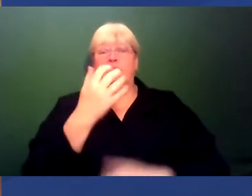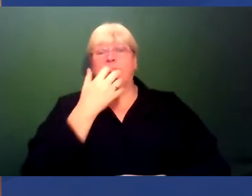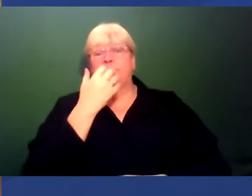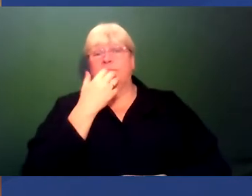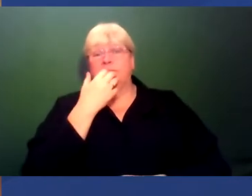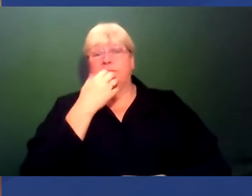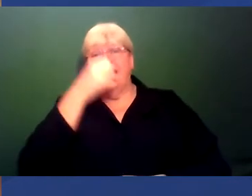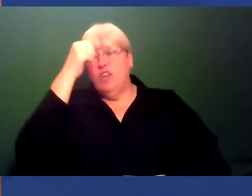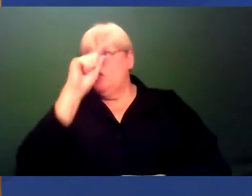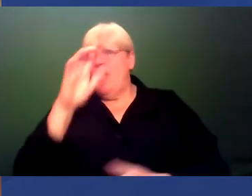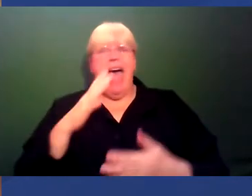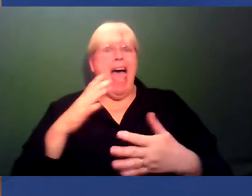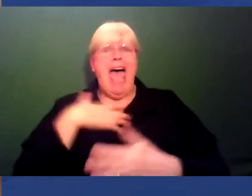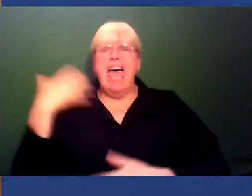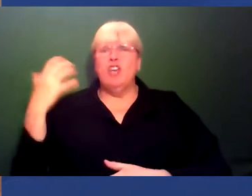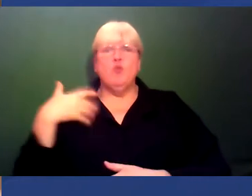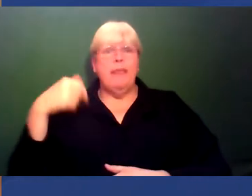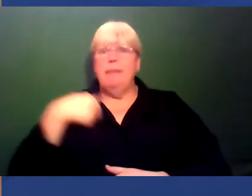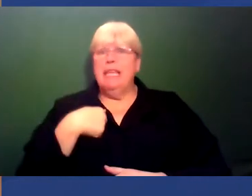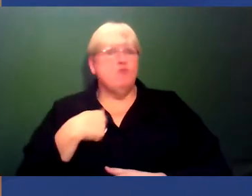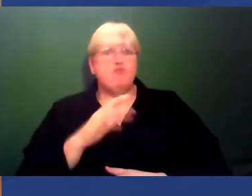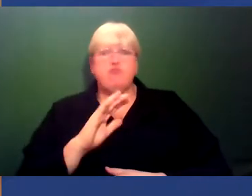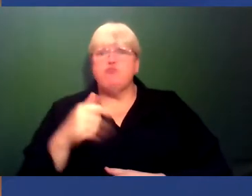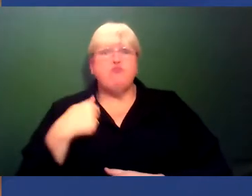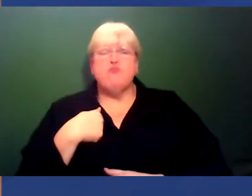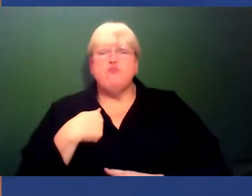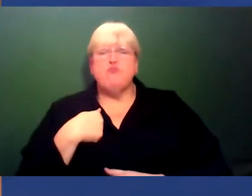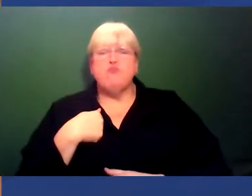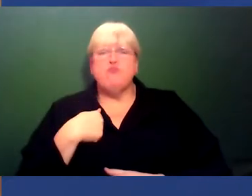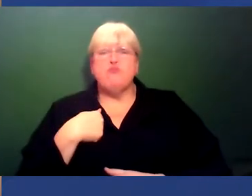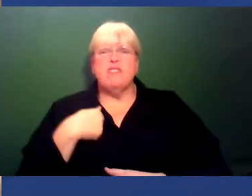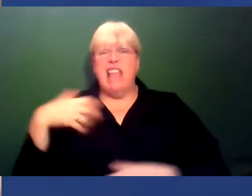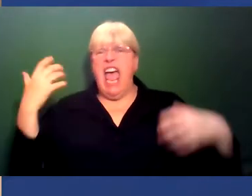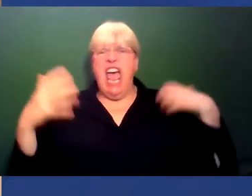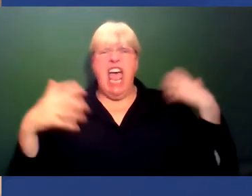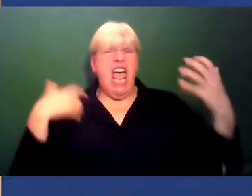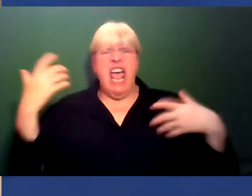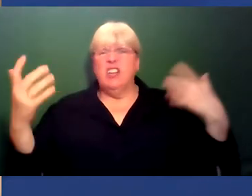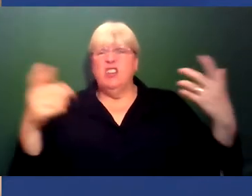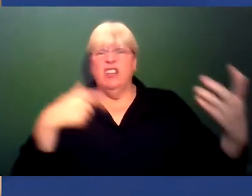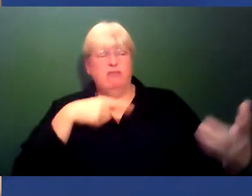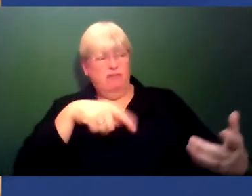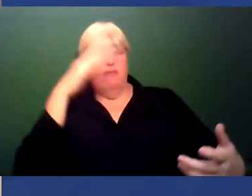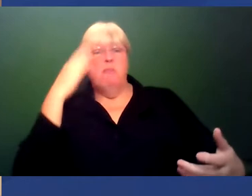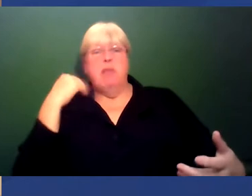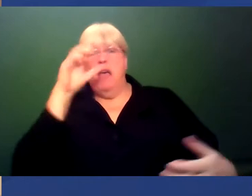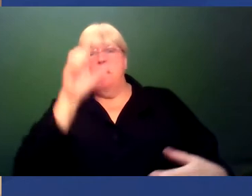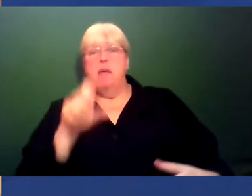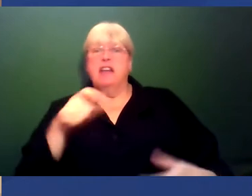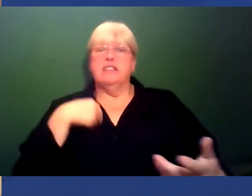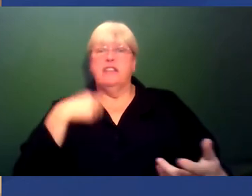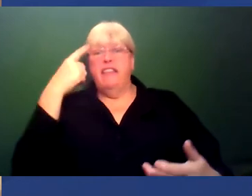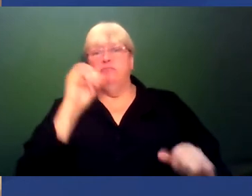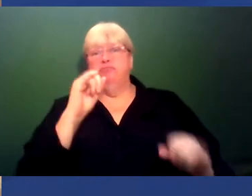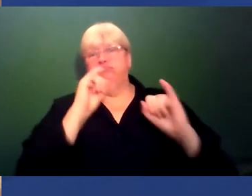cross with me. They're not angry with me, with Chris Jackson. And they're just angry with this caricature of a black person who they think